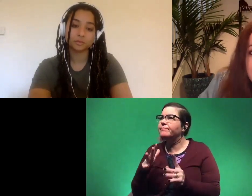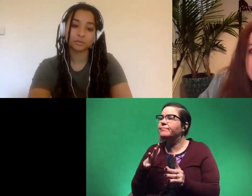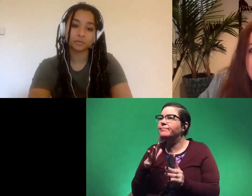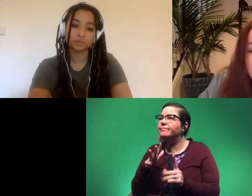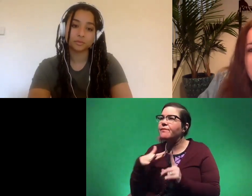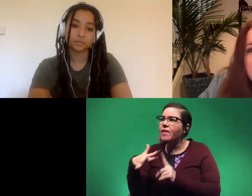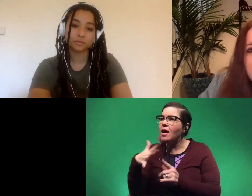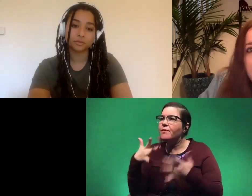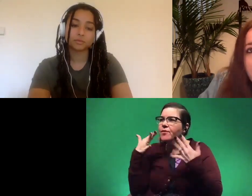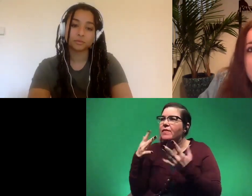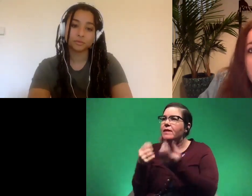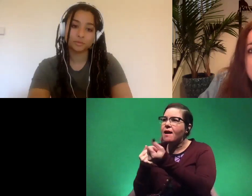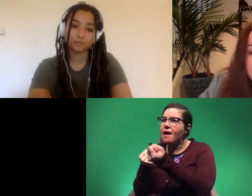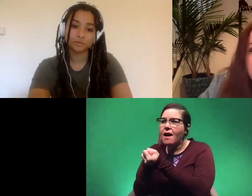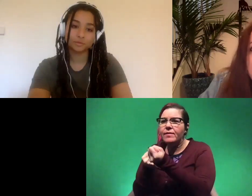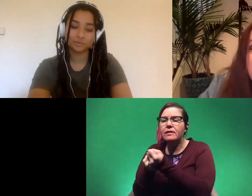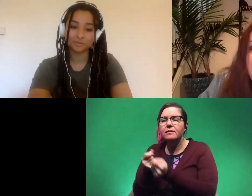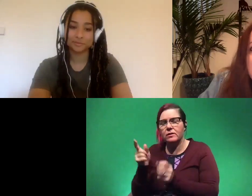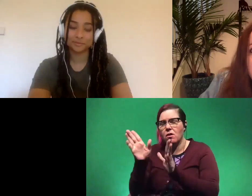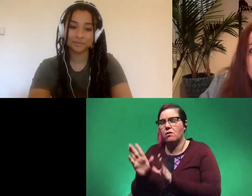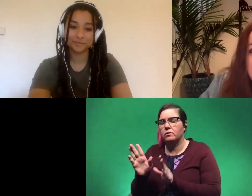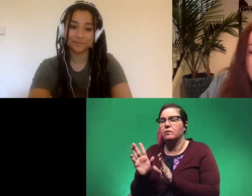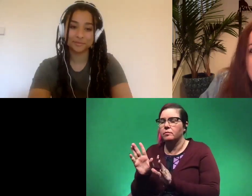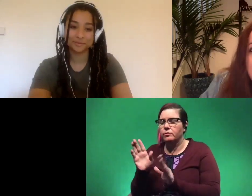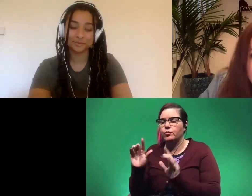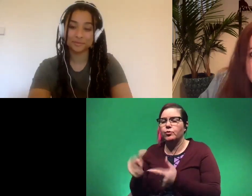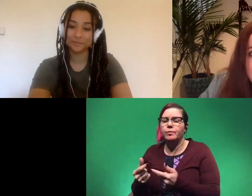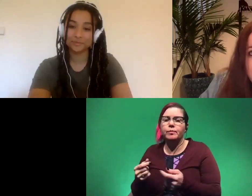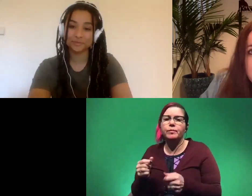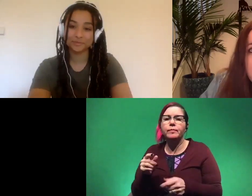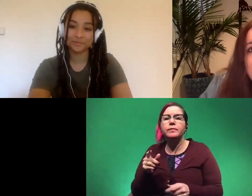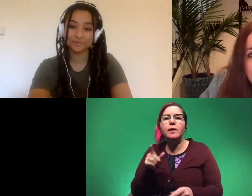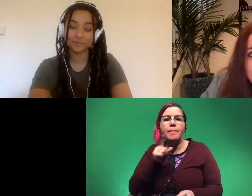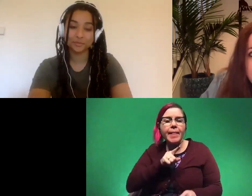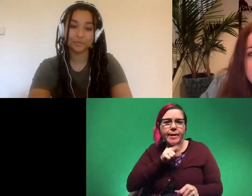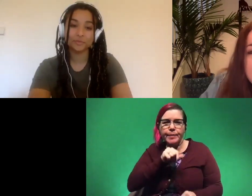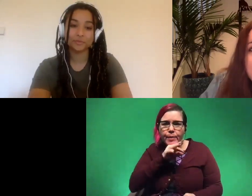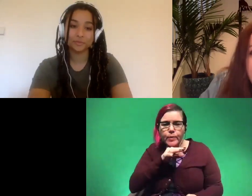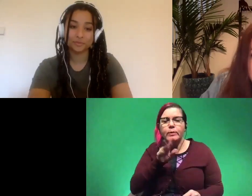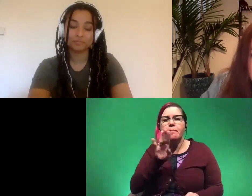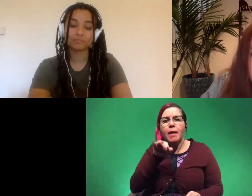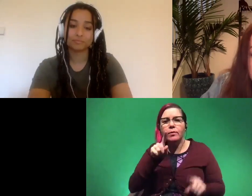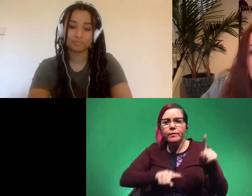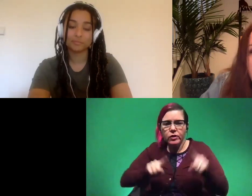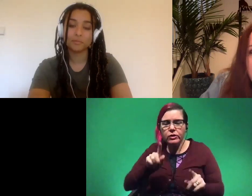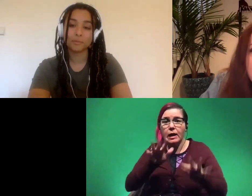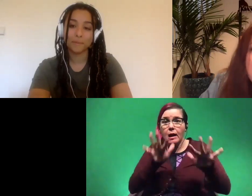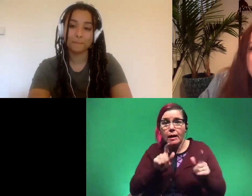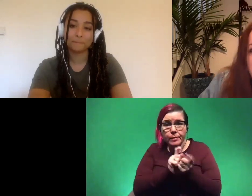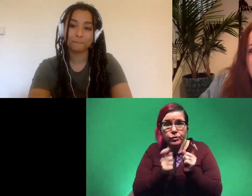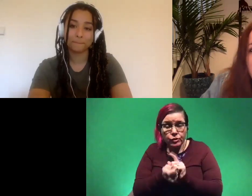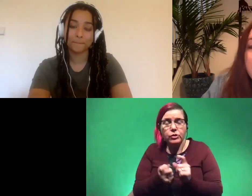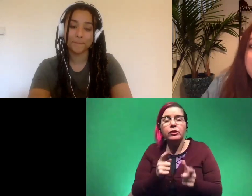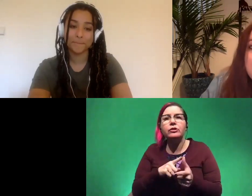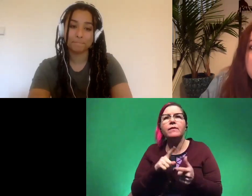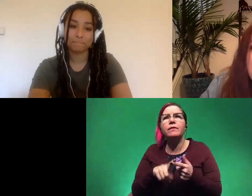advocacy and they're a really awesome group and so we're going to be talking about plastic pollution biodiversity climate change and then kind